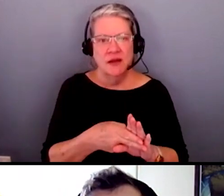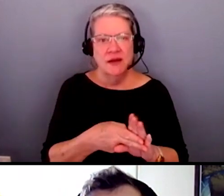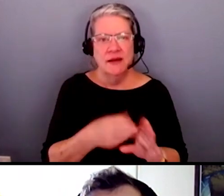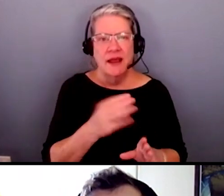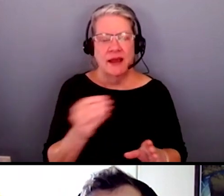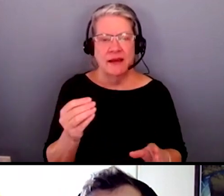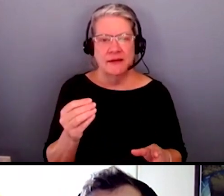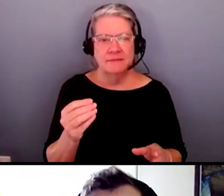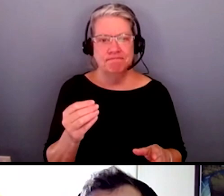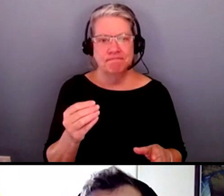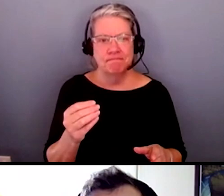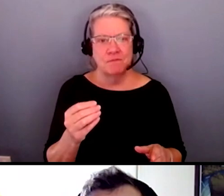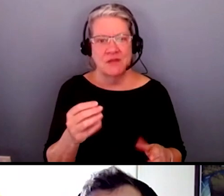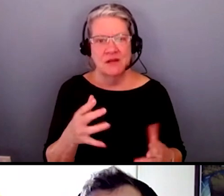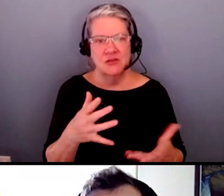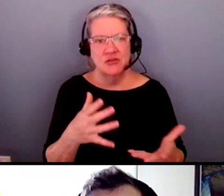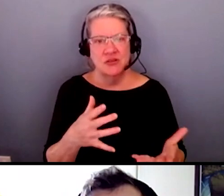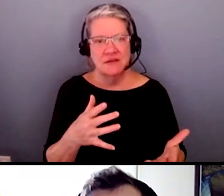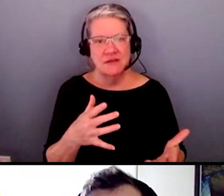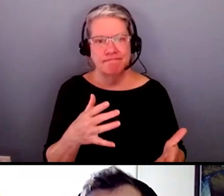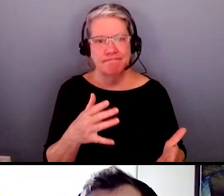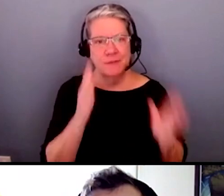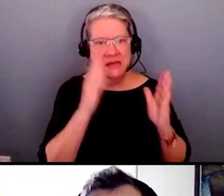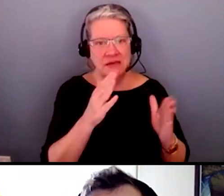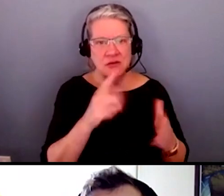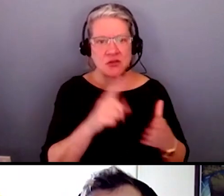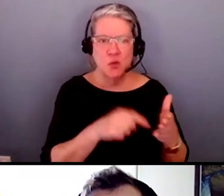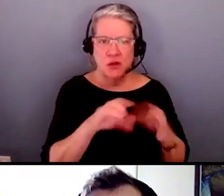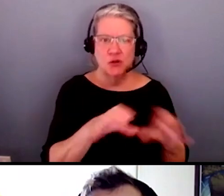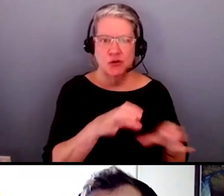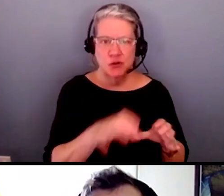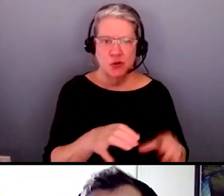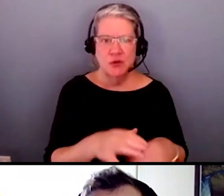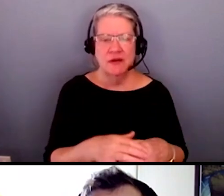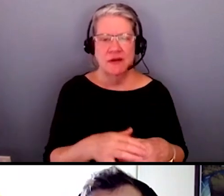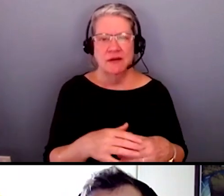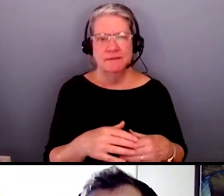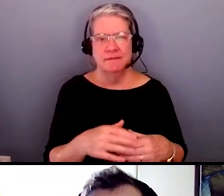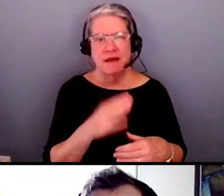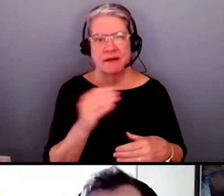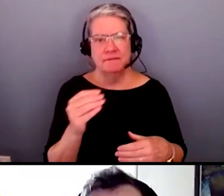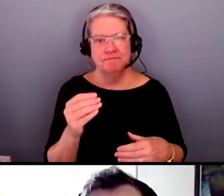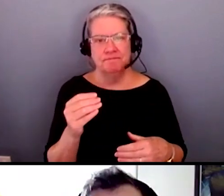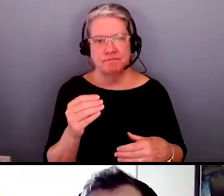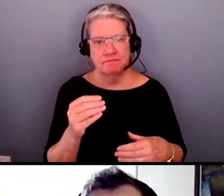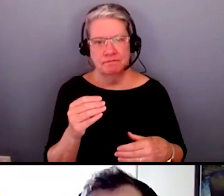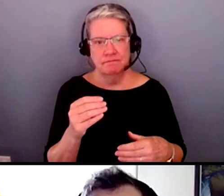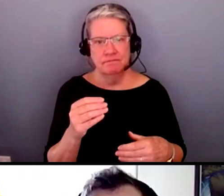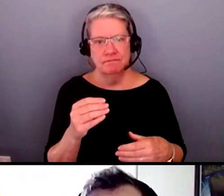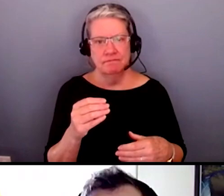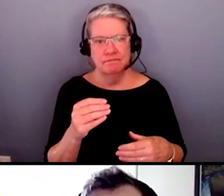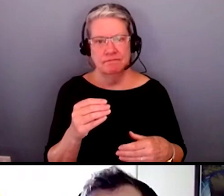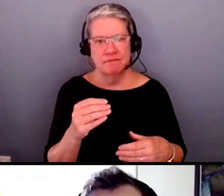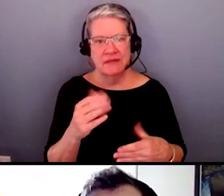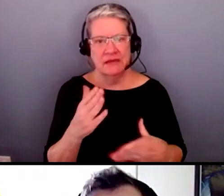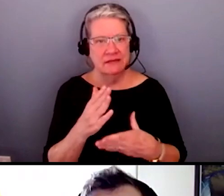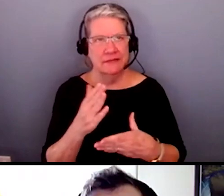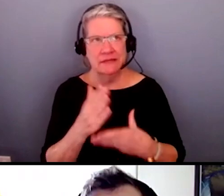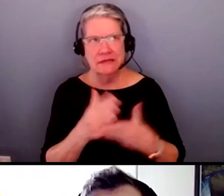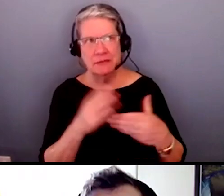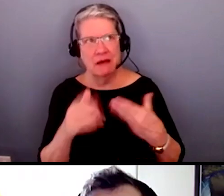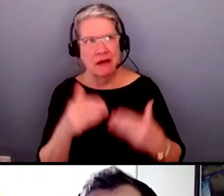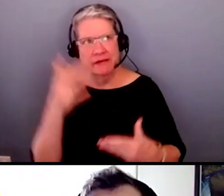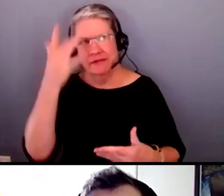what you guys are putting forward and hopefully being able to, in some type of intellectual way,